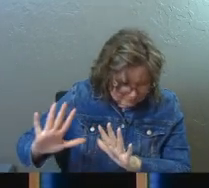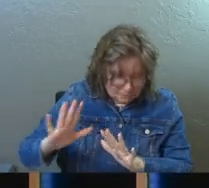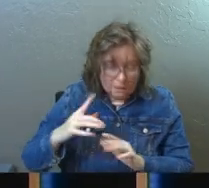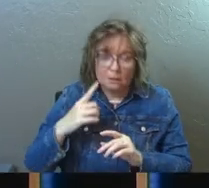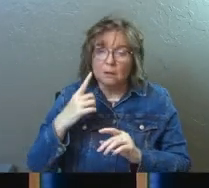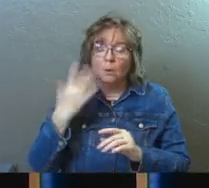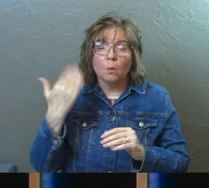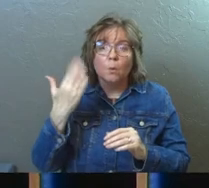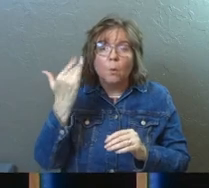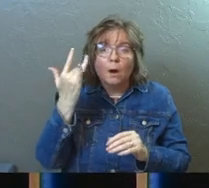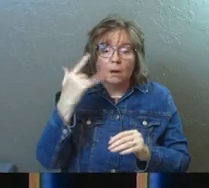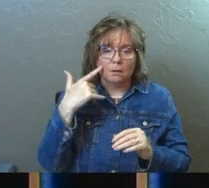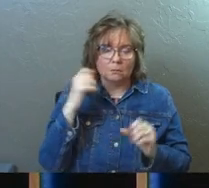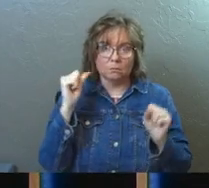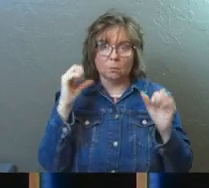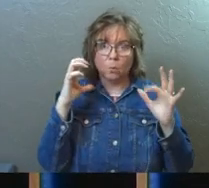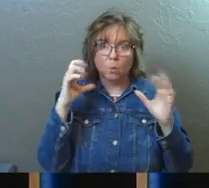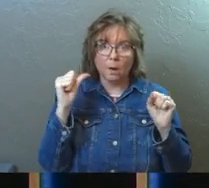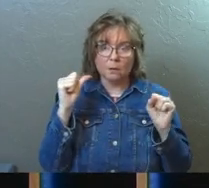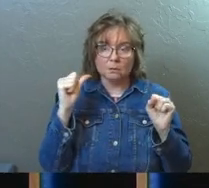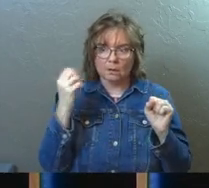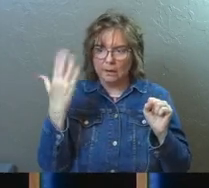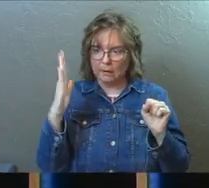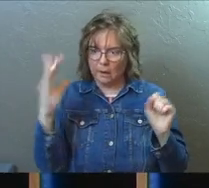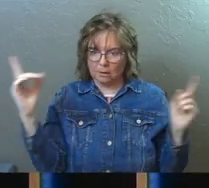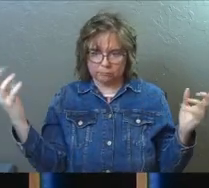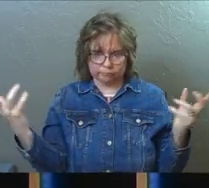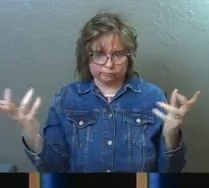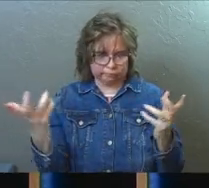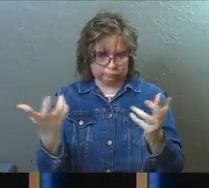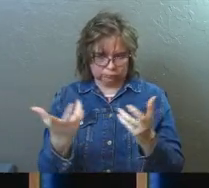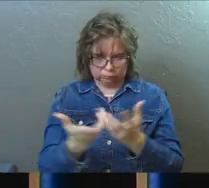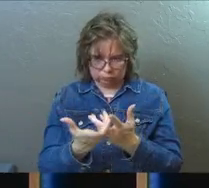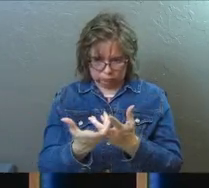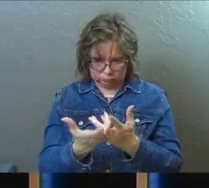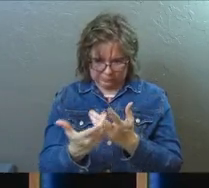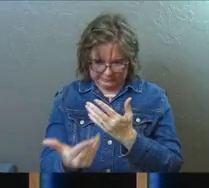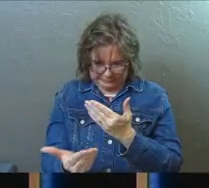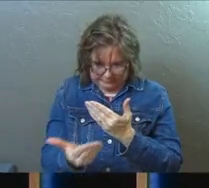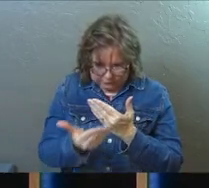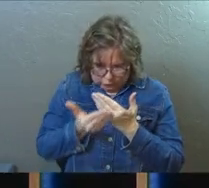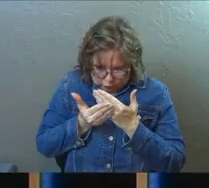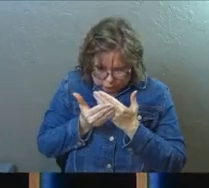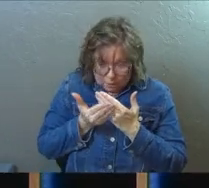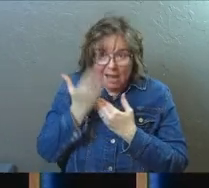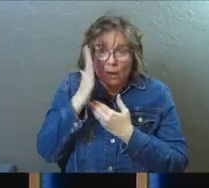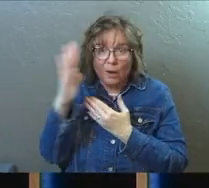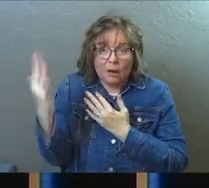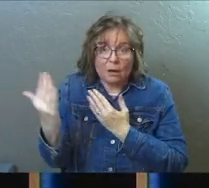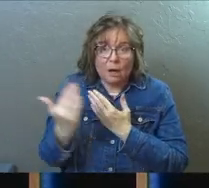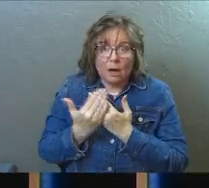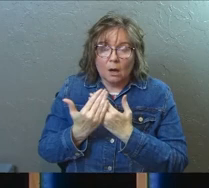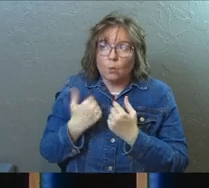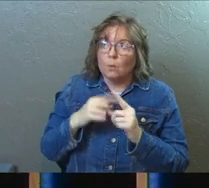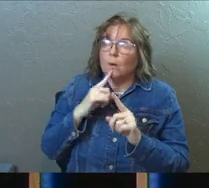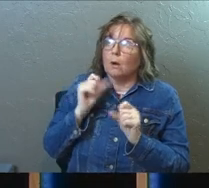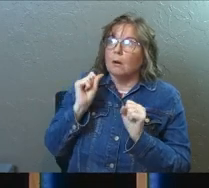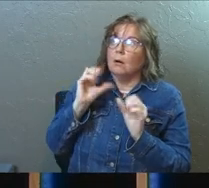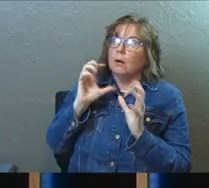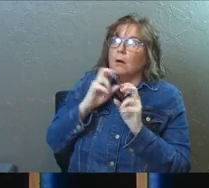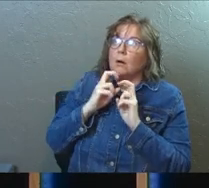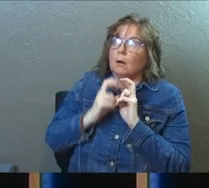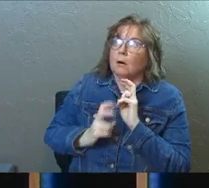Because wonder and supernatural had come near. God himself had come near. And when God comes near like that, we respond in